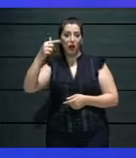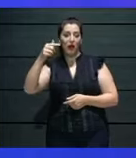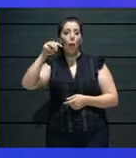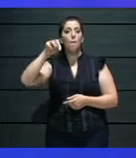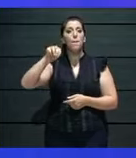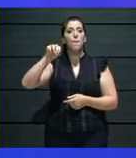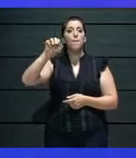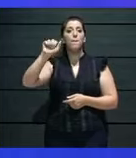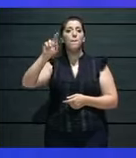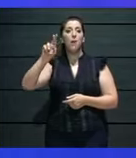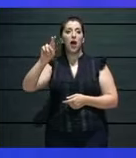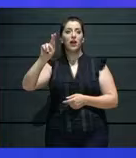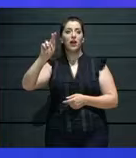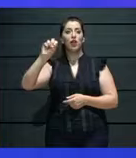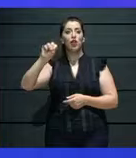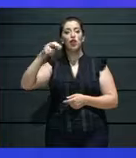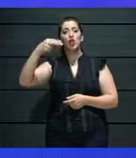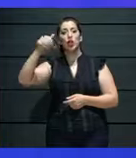Elaine.